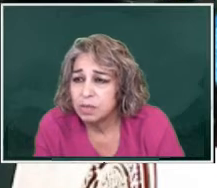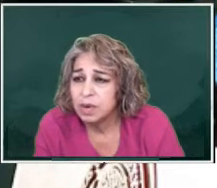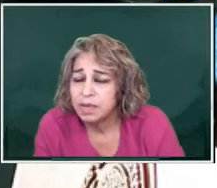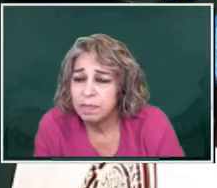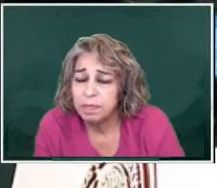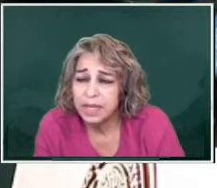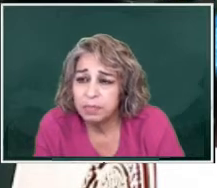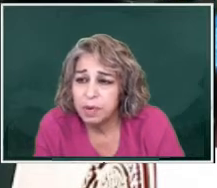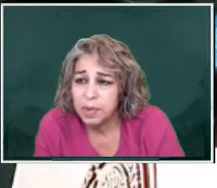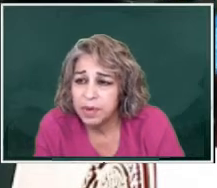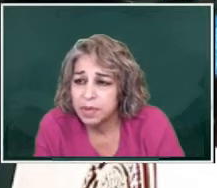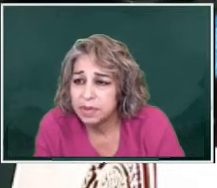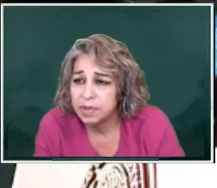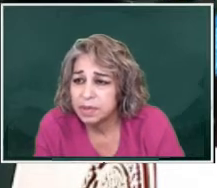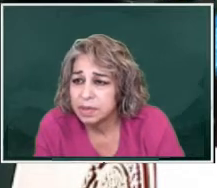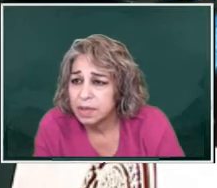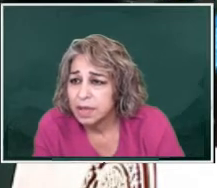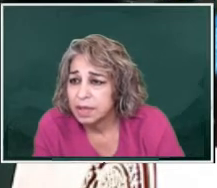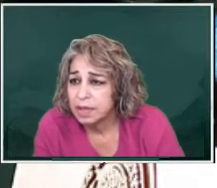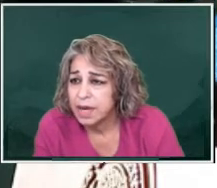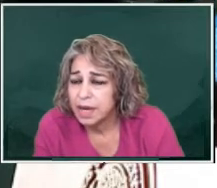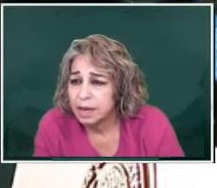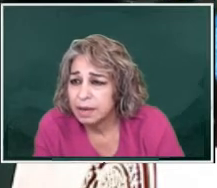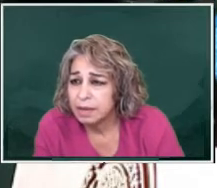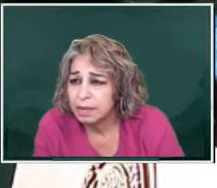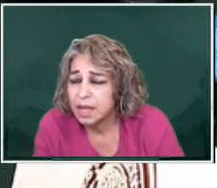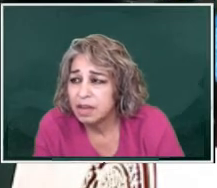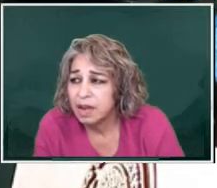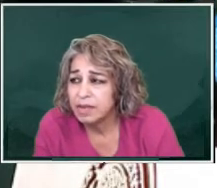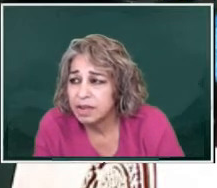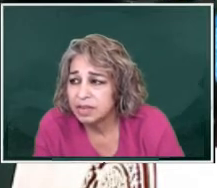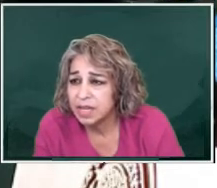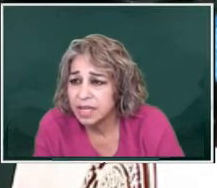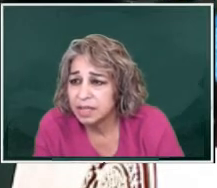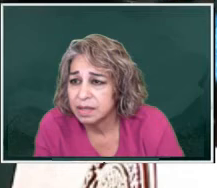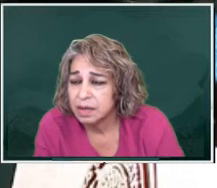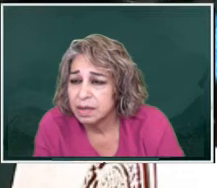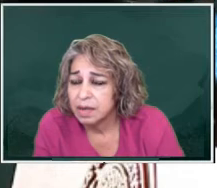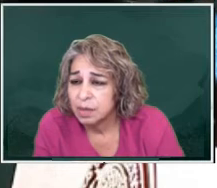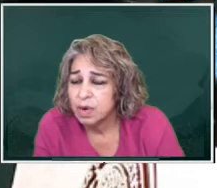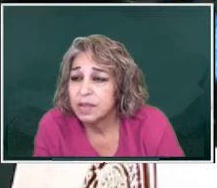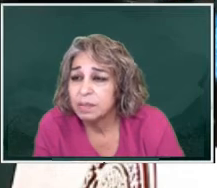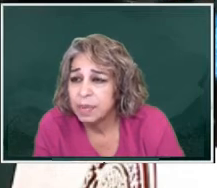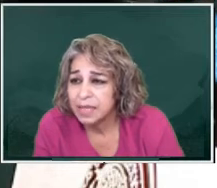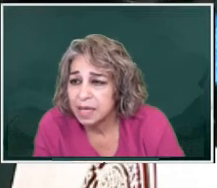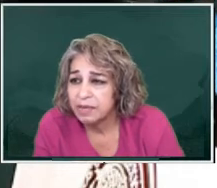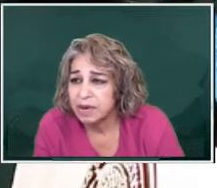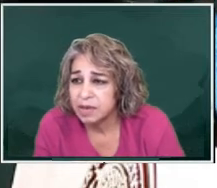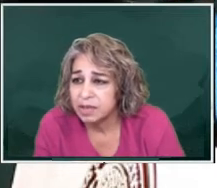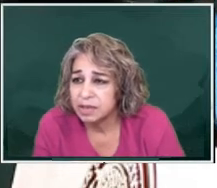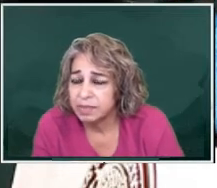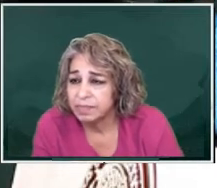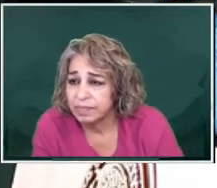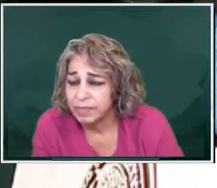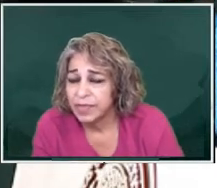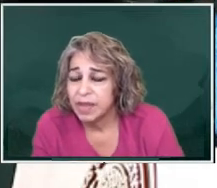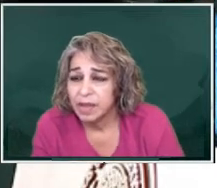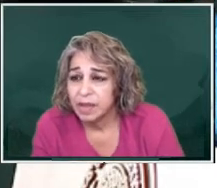It's one of the best promoters that you have in your state. One of the best governors